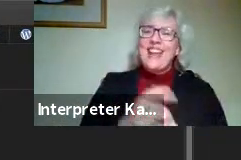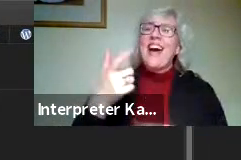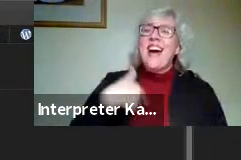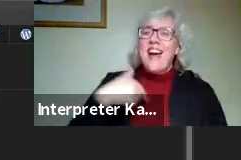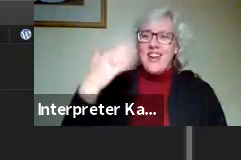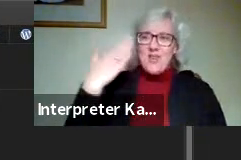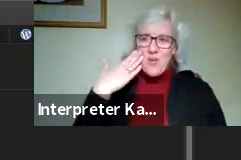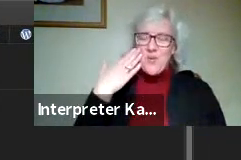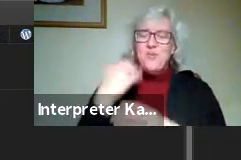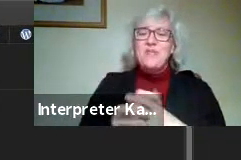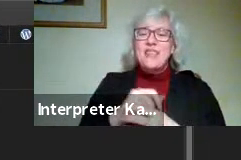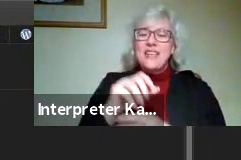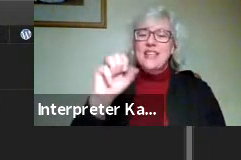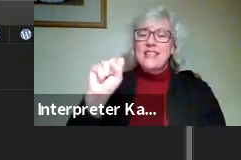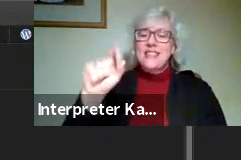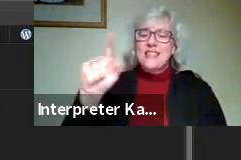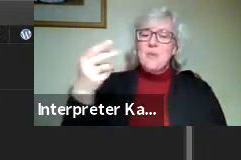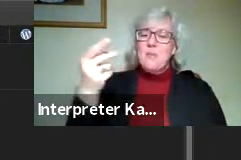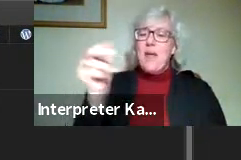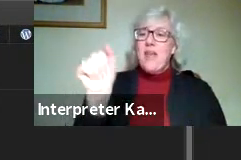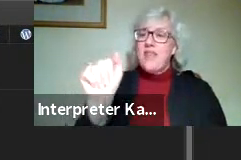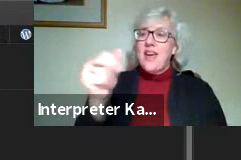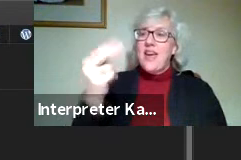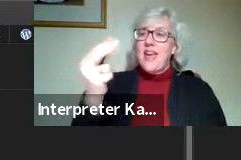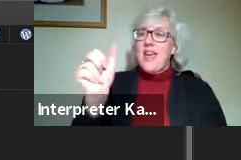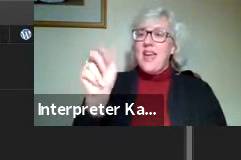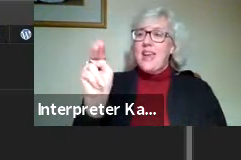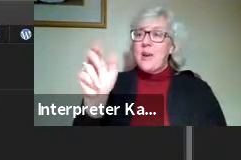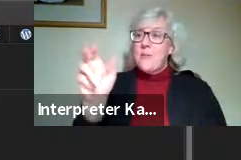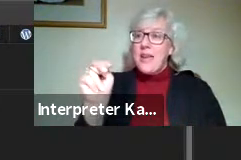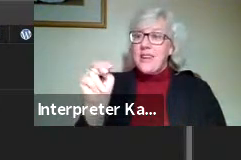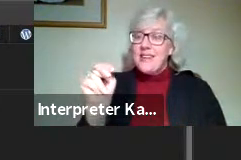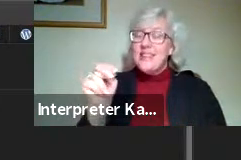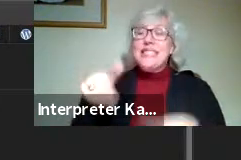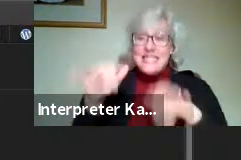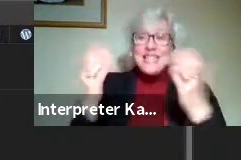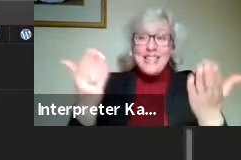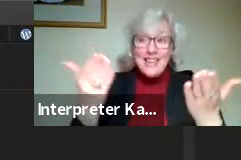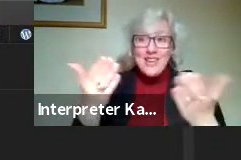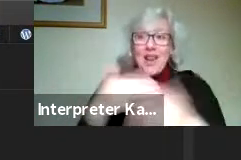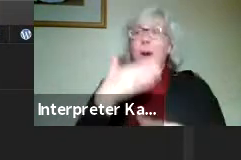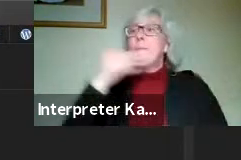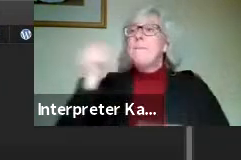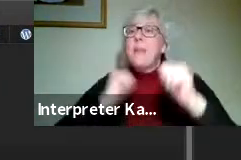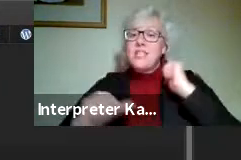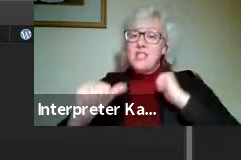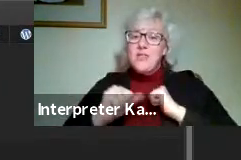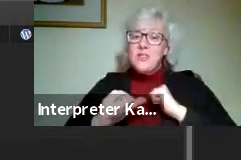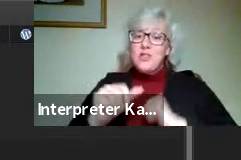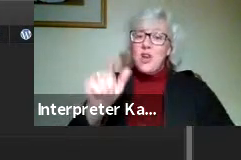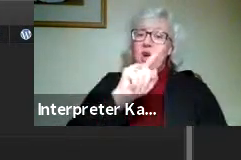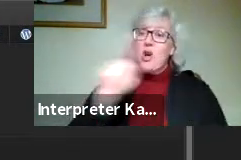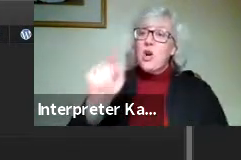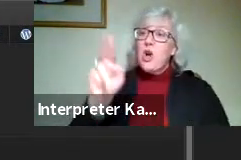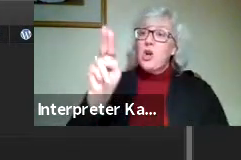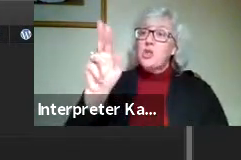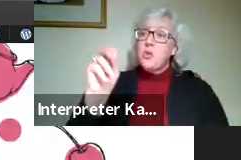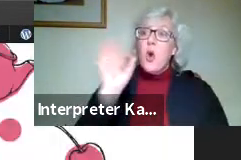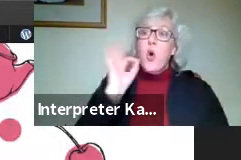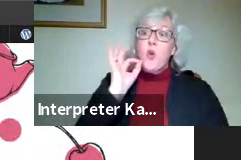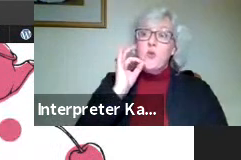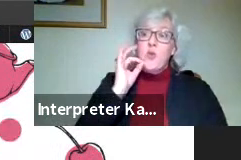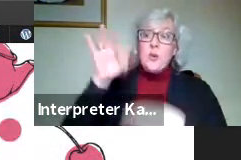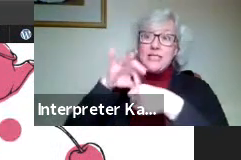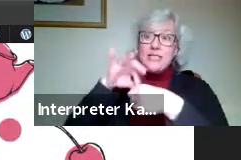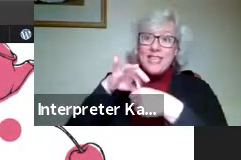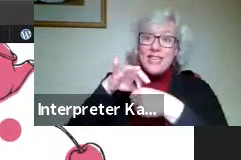know that Samantha Hanneman is still here, and she has best of show for her Zuno fruit tea in logos and